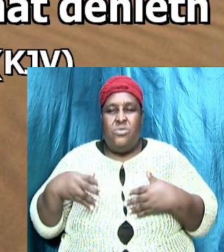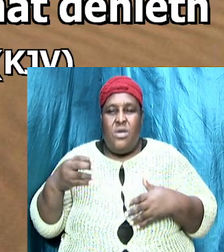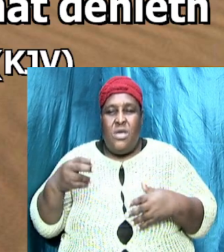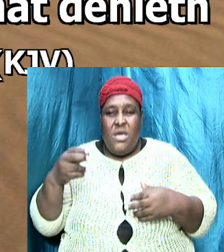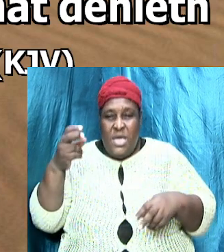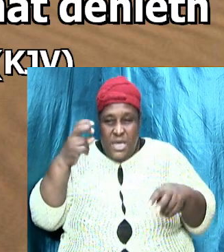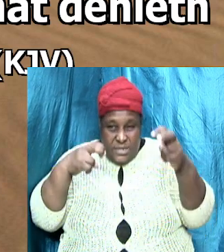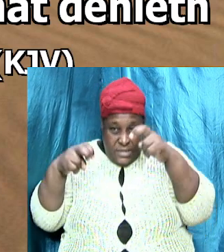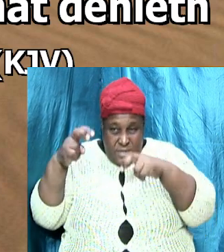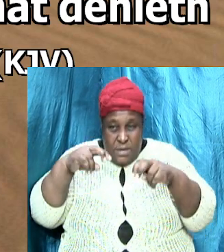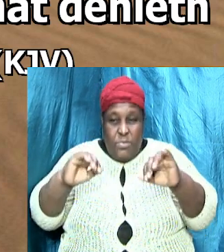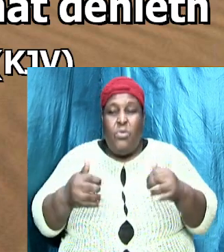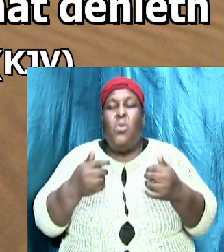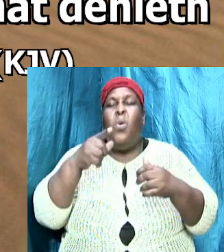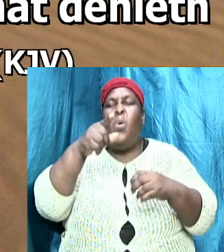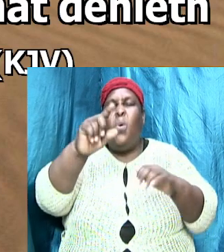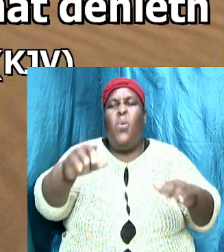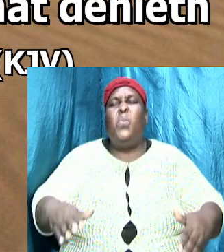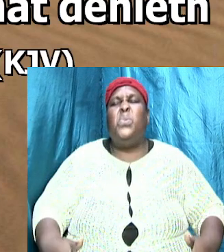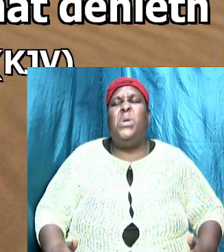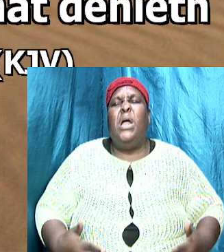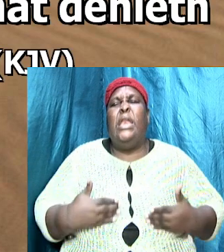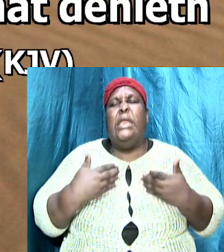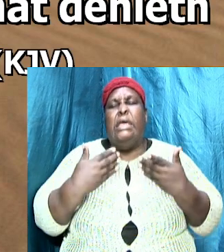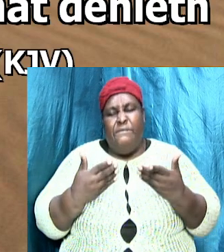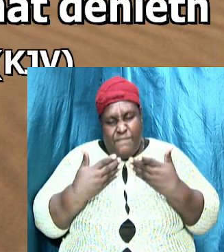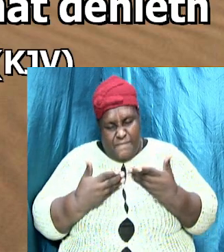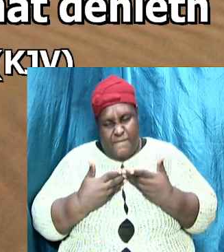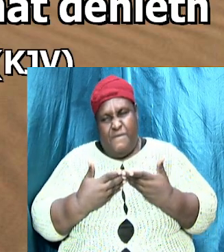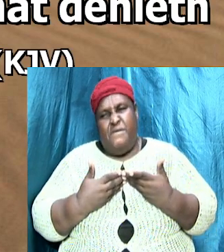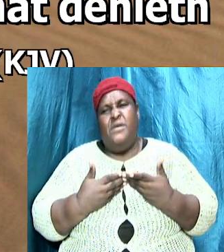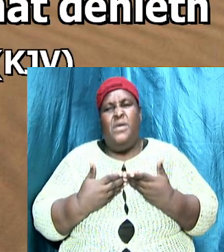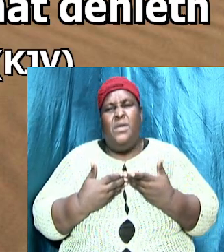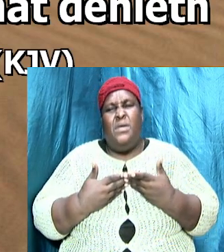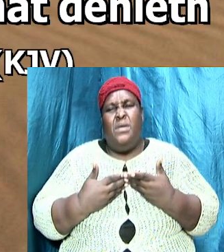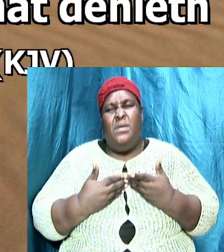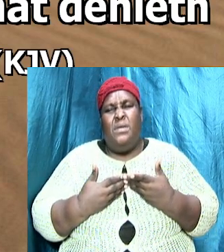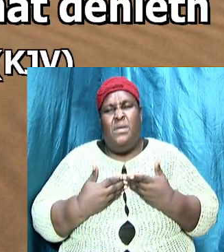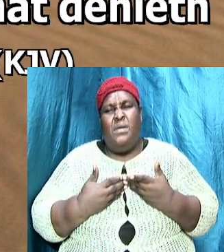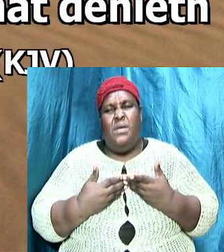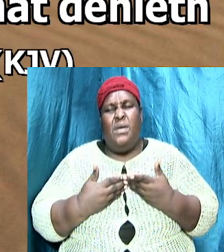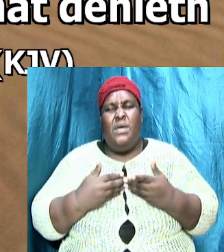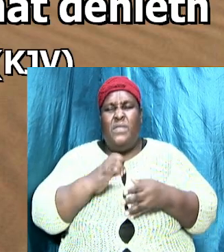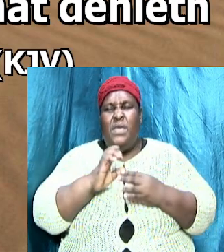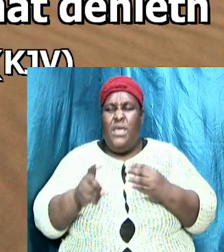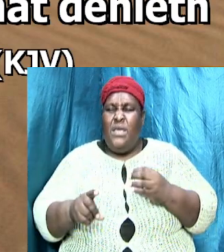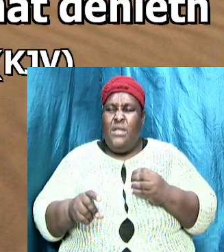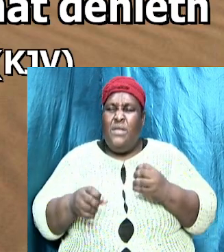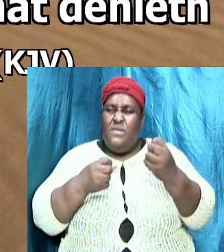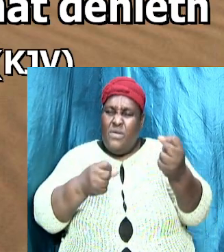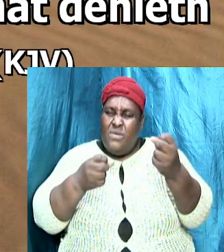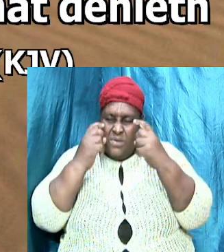mentioned it last week but important that we mention it again because at the end of sound doctrine is life watch your life watch your step